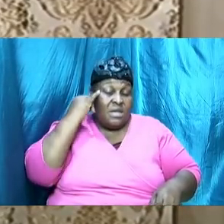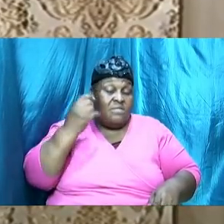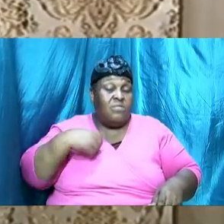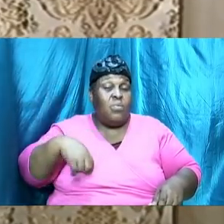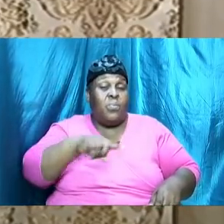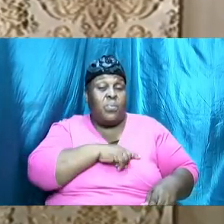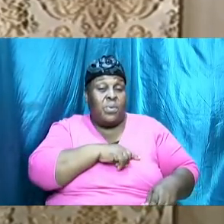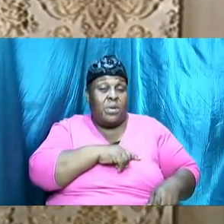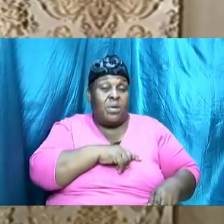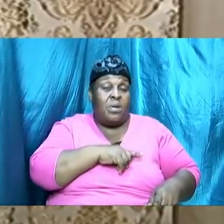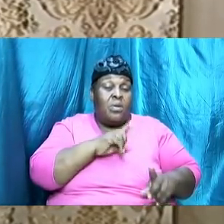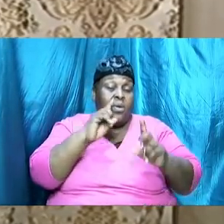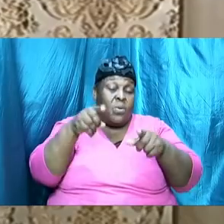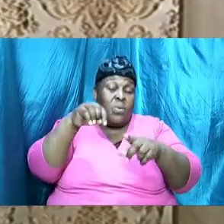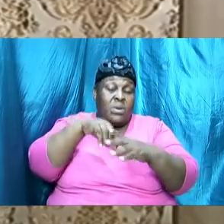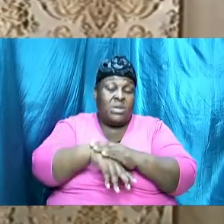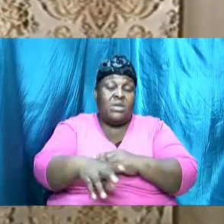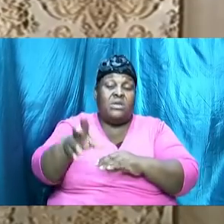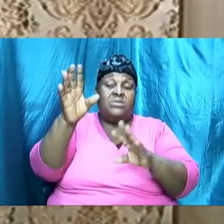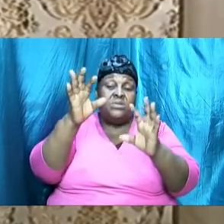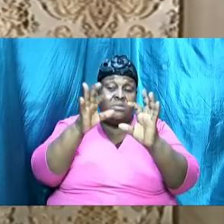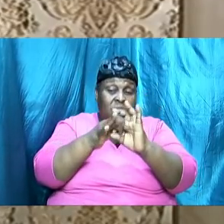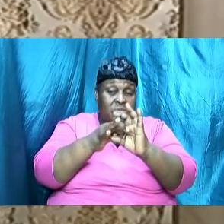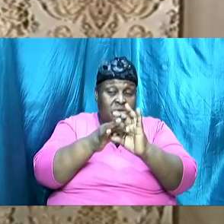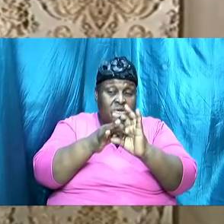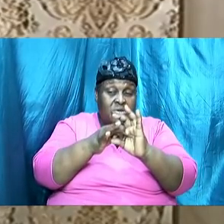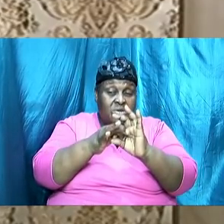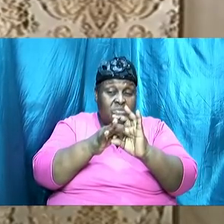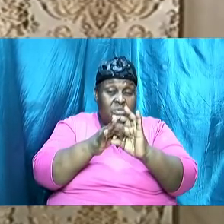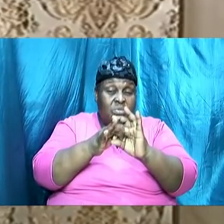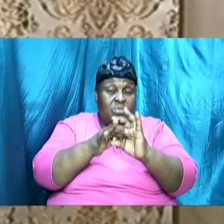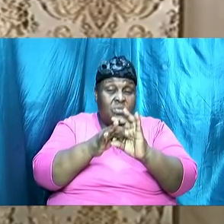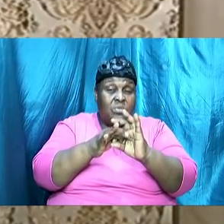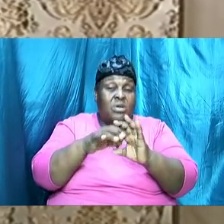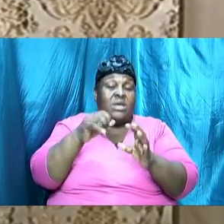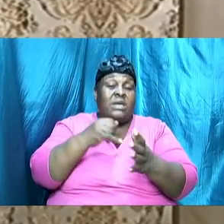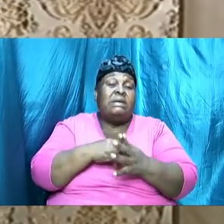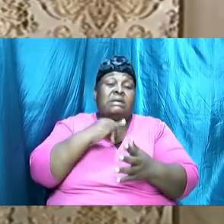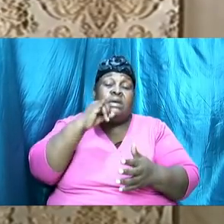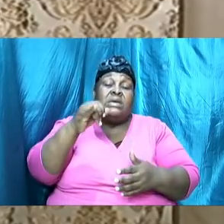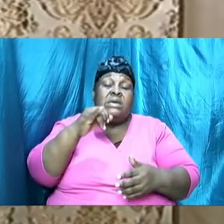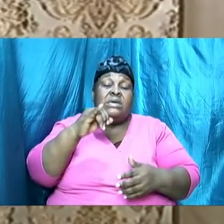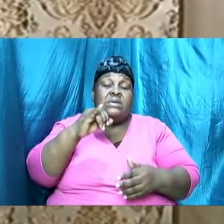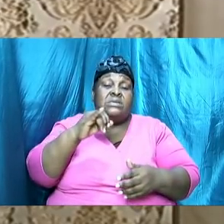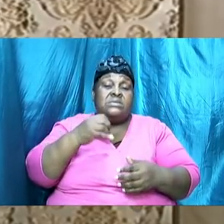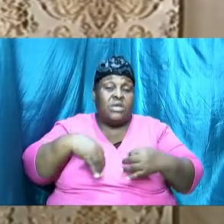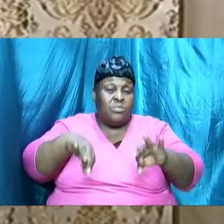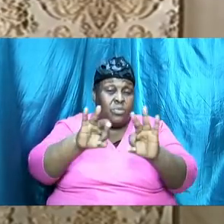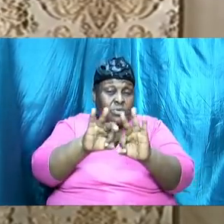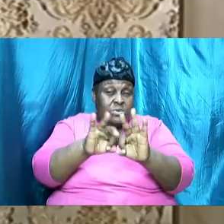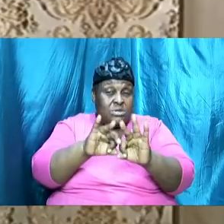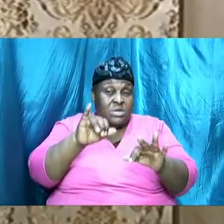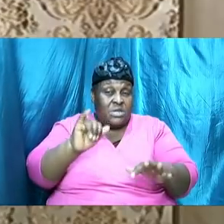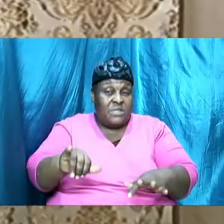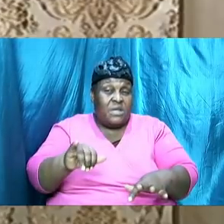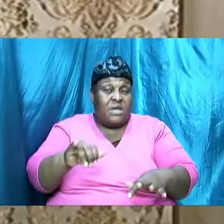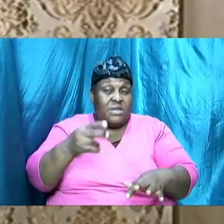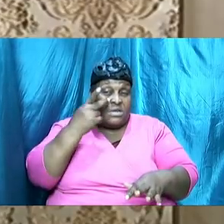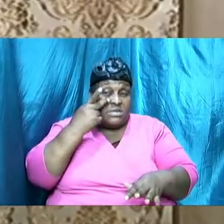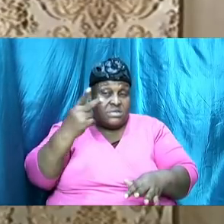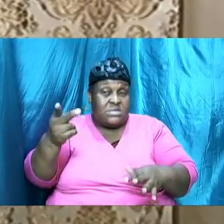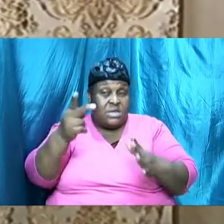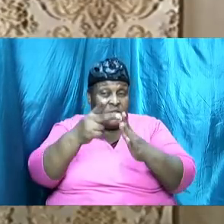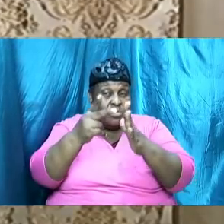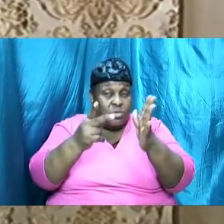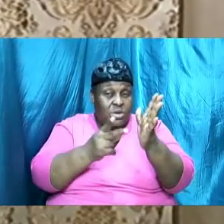enter into relationship and engage in relationship it is important that we see the principle